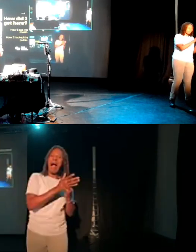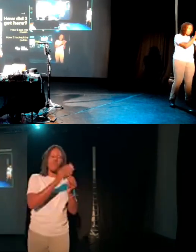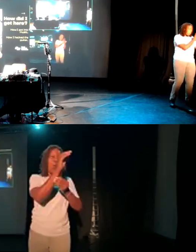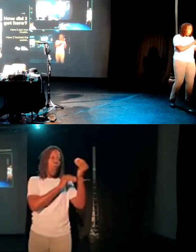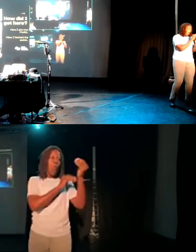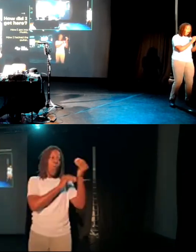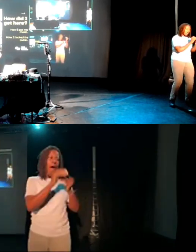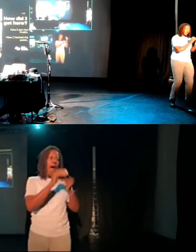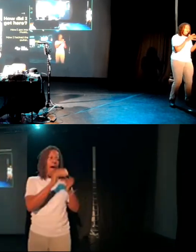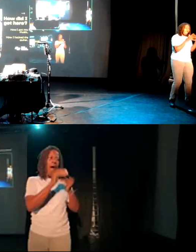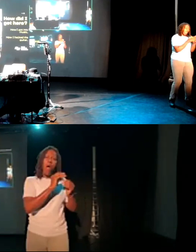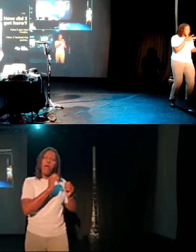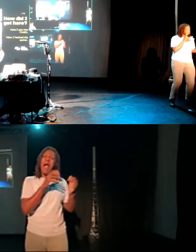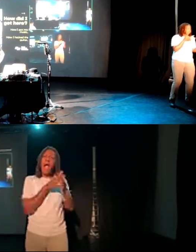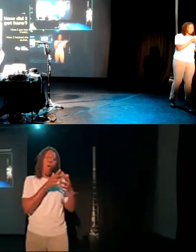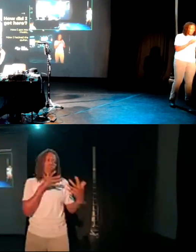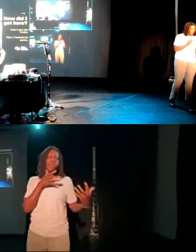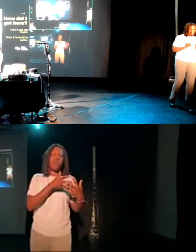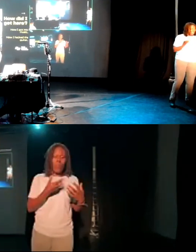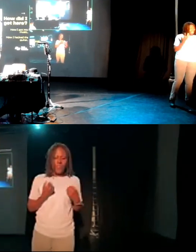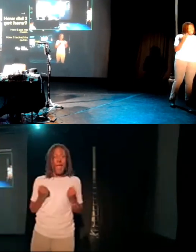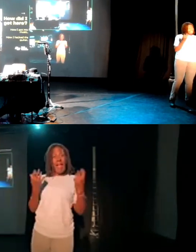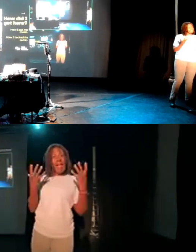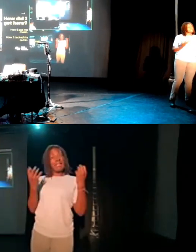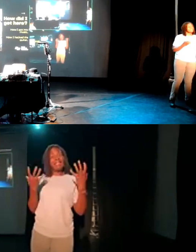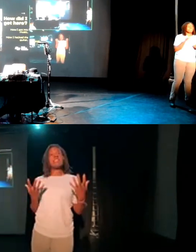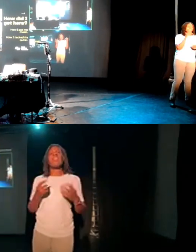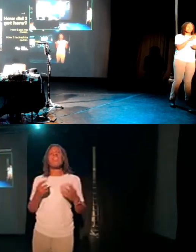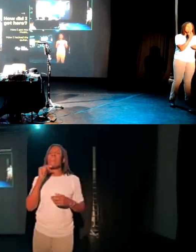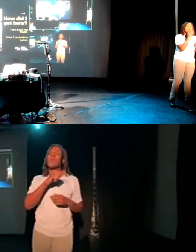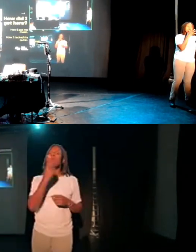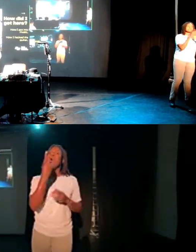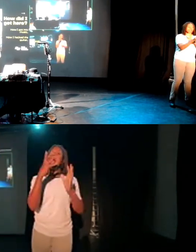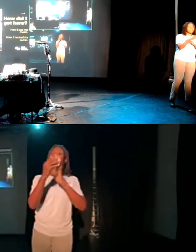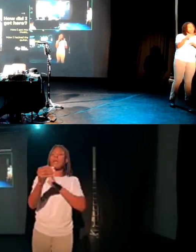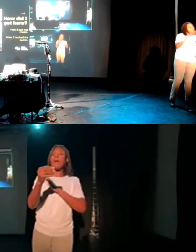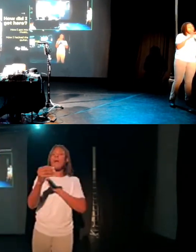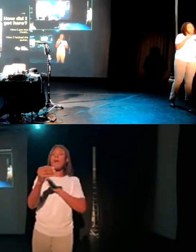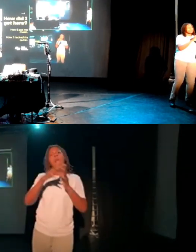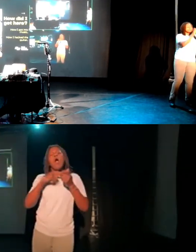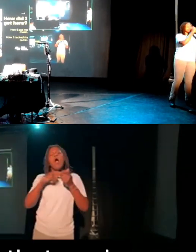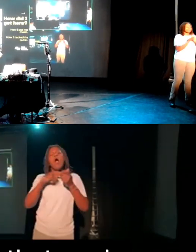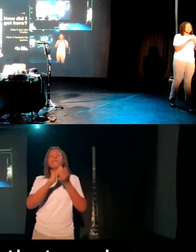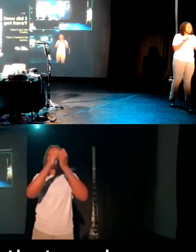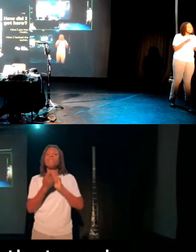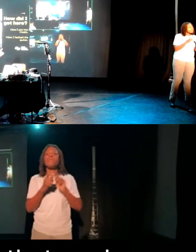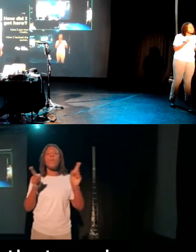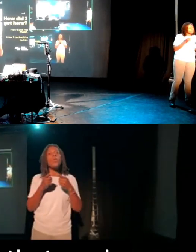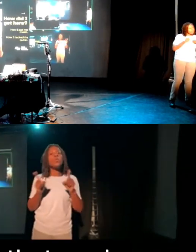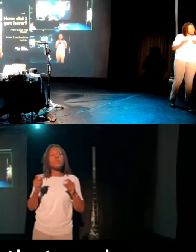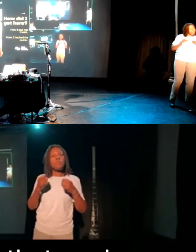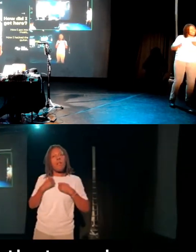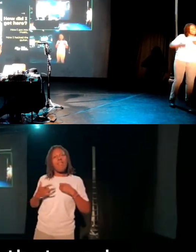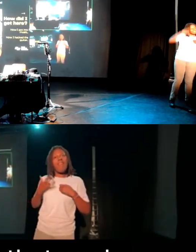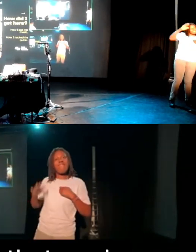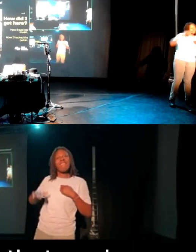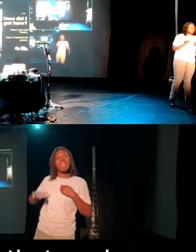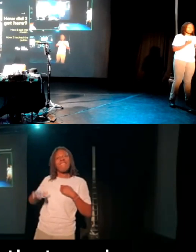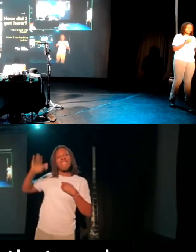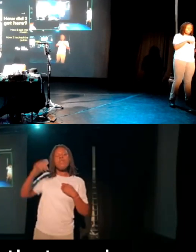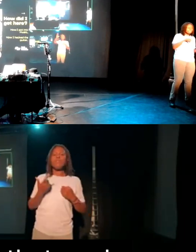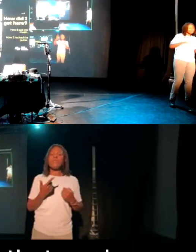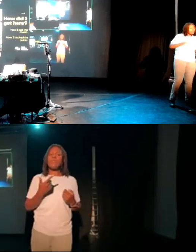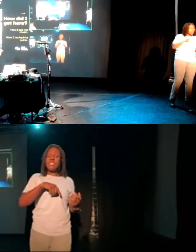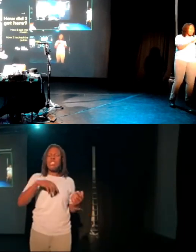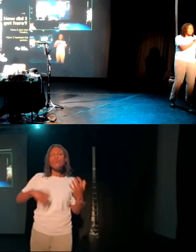And that's been my approach for a lot of the things that I've done with music throughout my entire life has been taking things and using them in ways that work